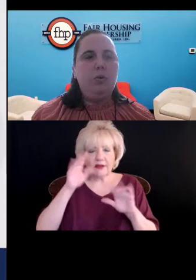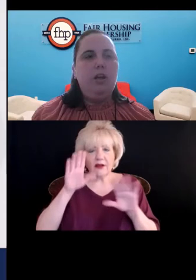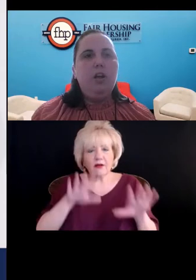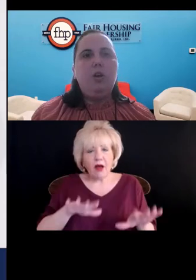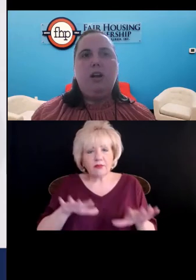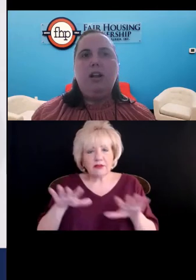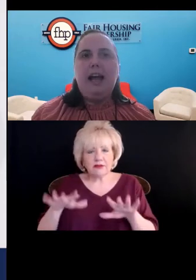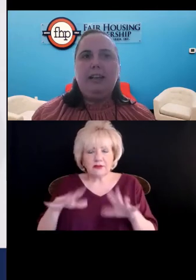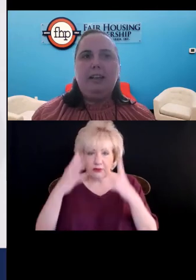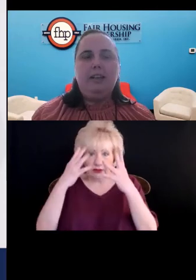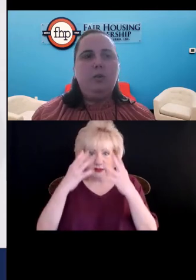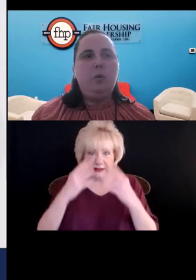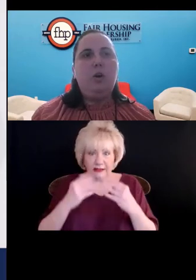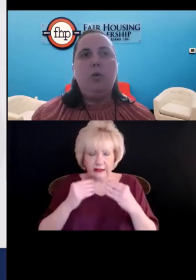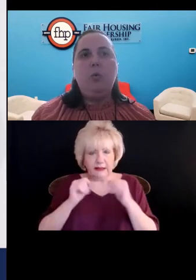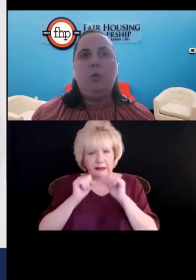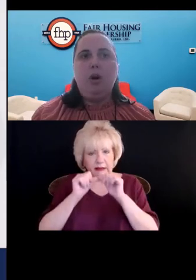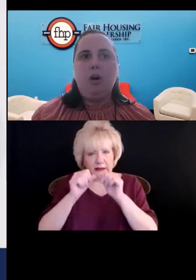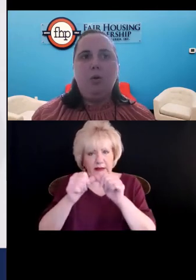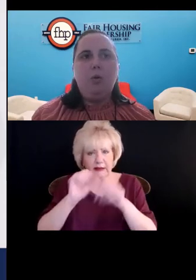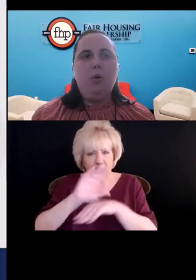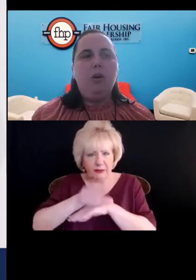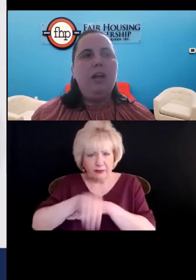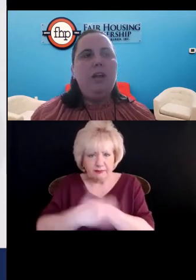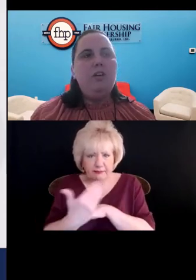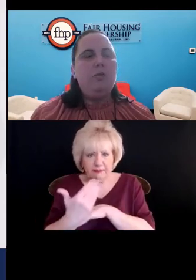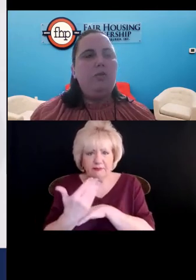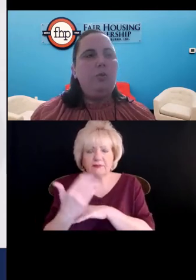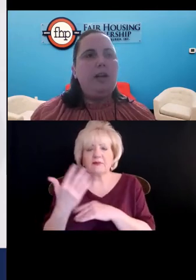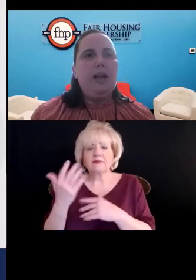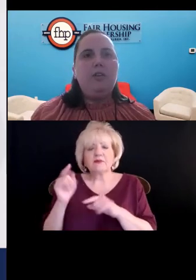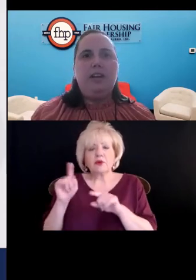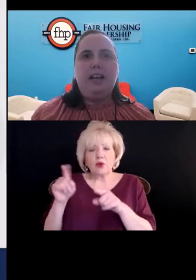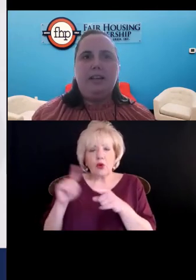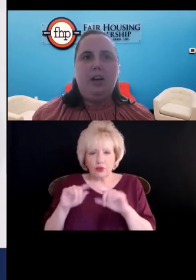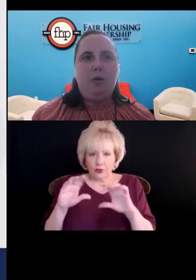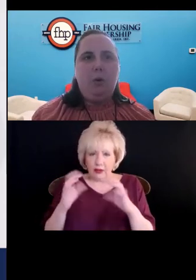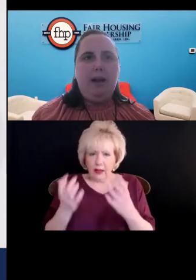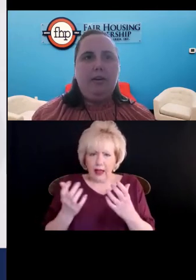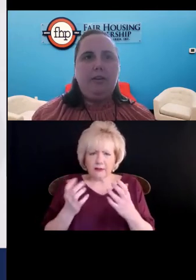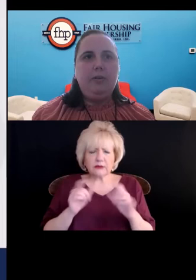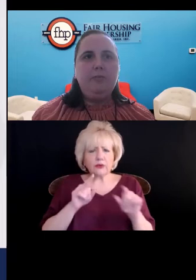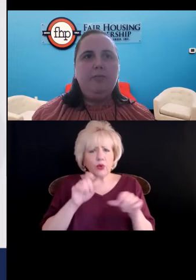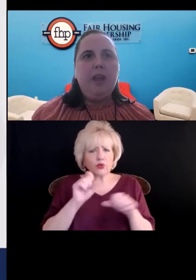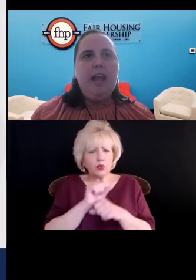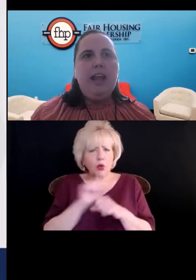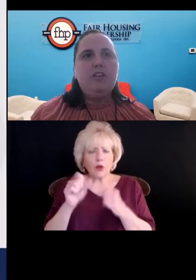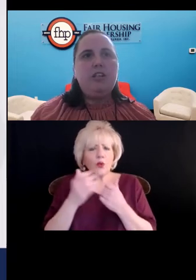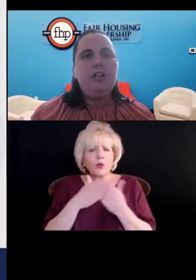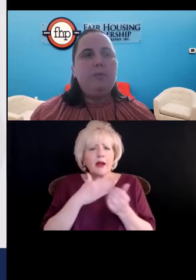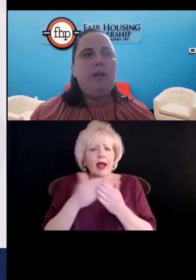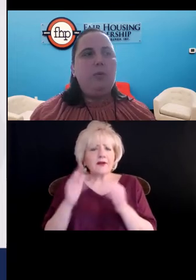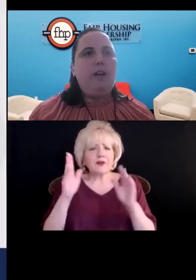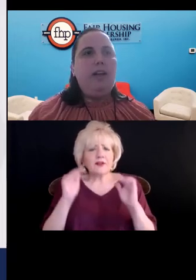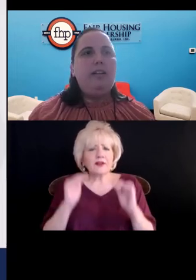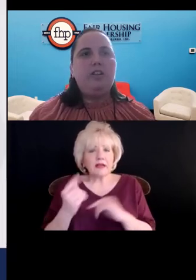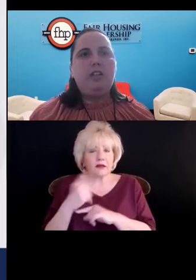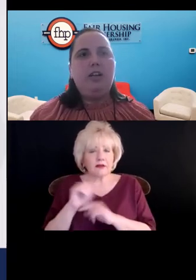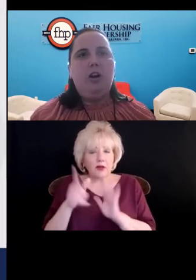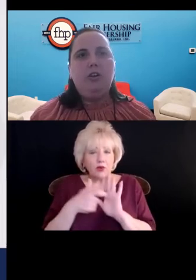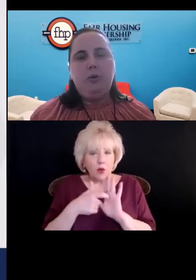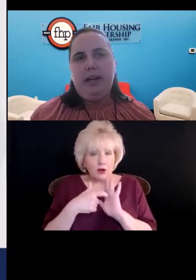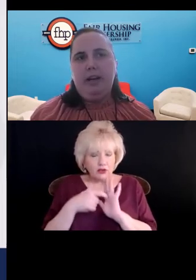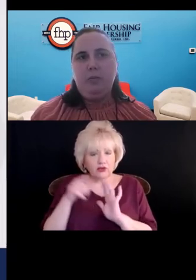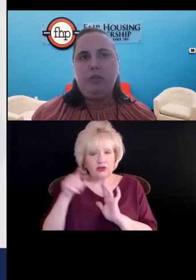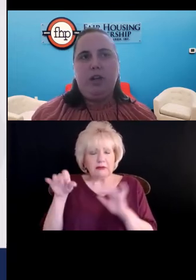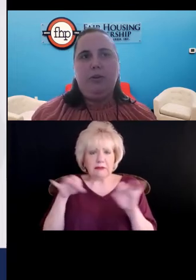to go to classes or go to work or, you know, do whatever the next day requires. And she explained with us that